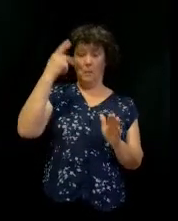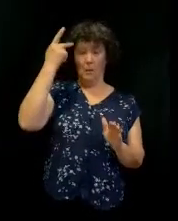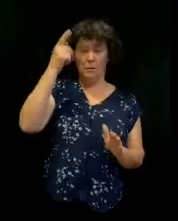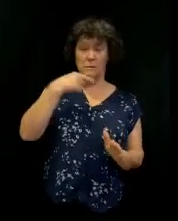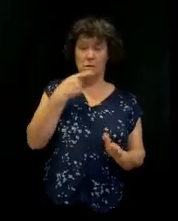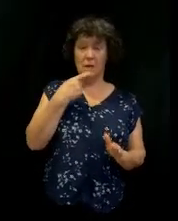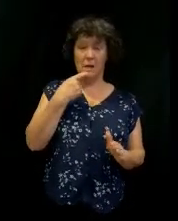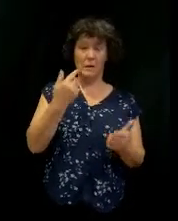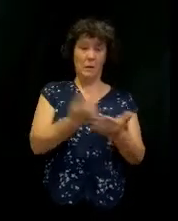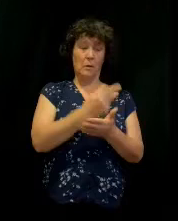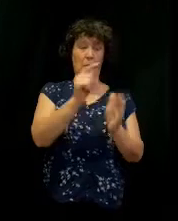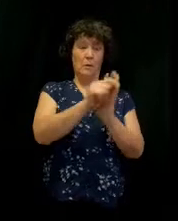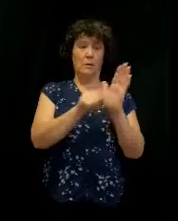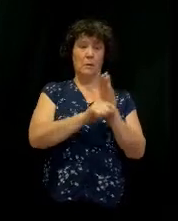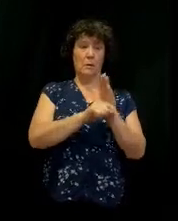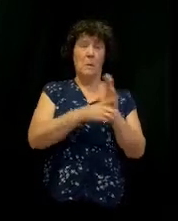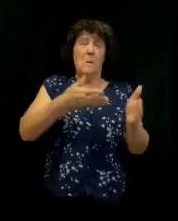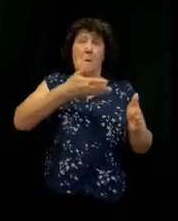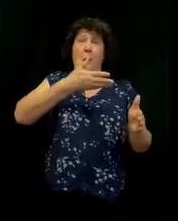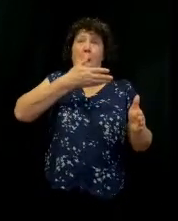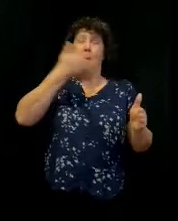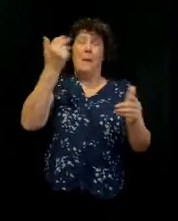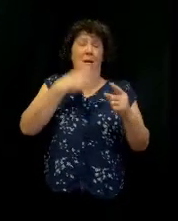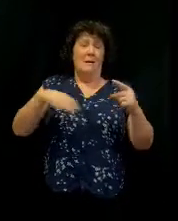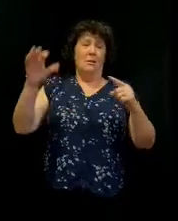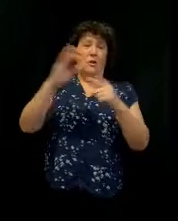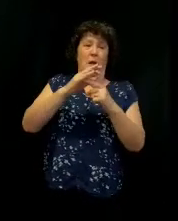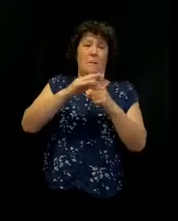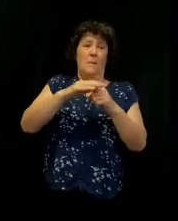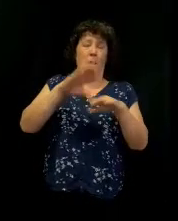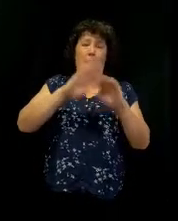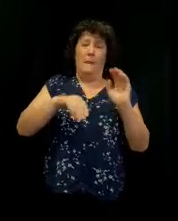New Testament was far better than anything in the Old Testament.